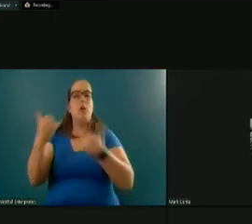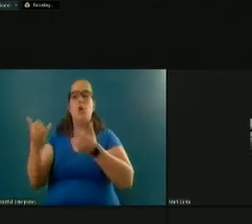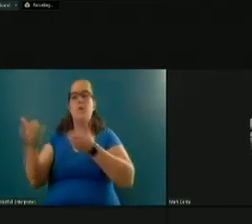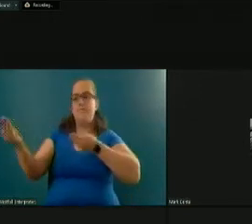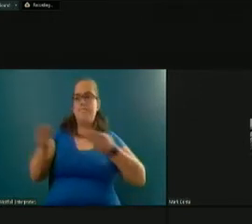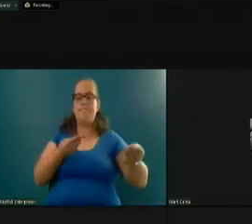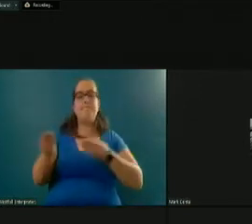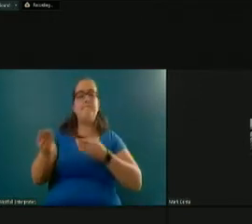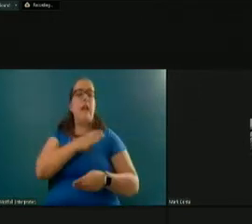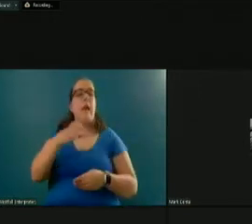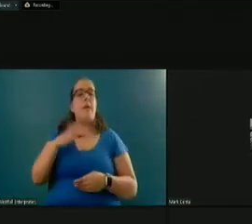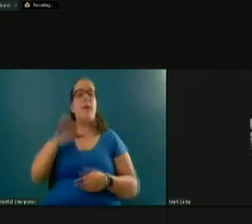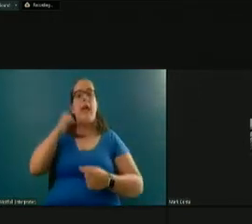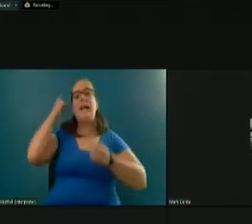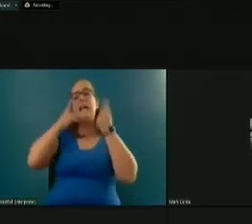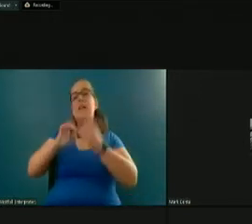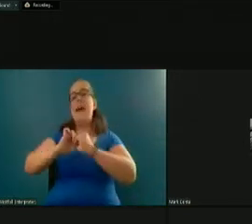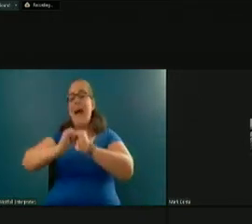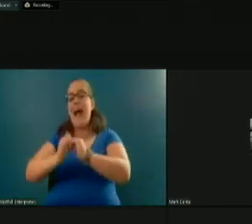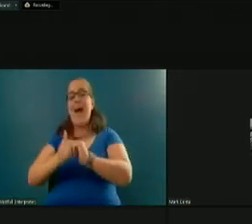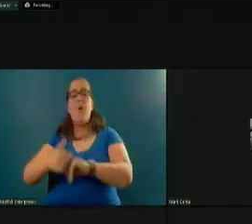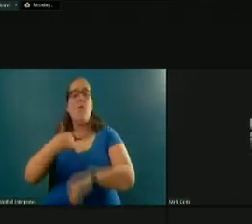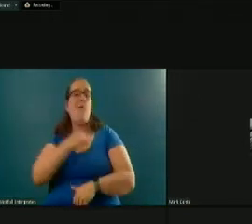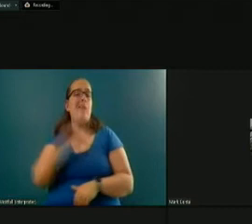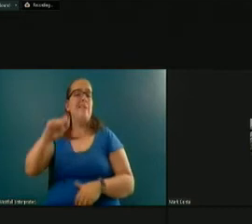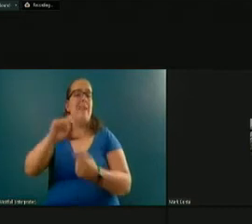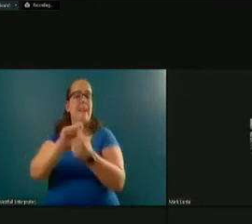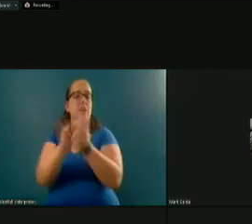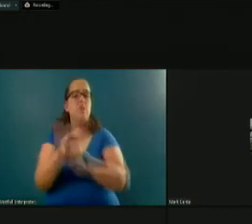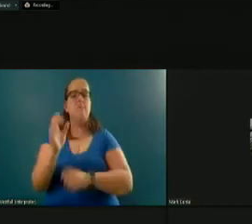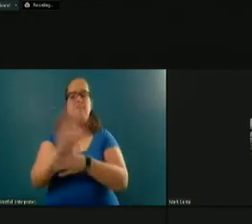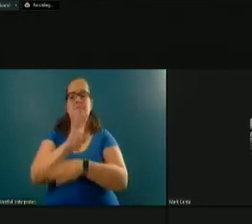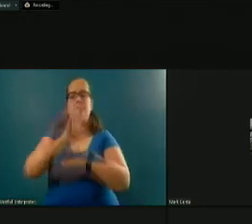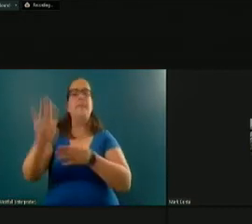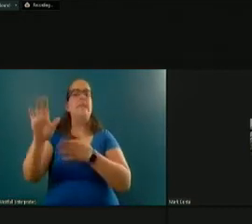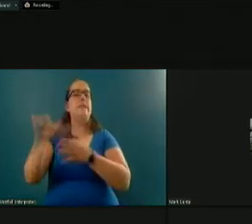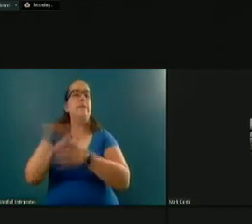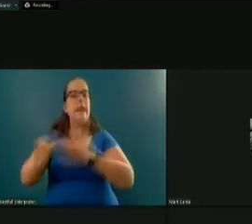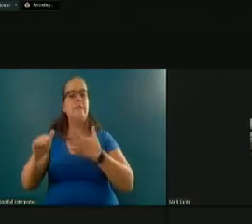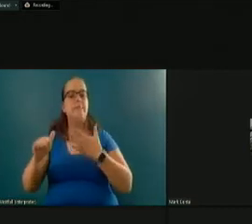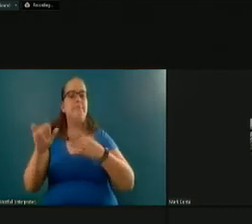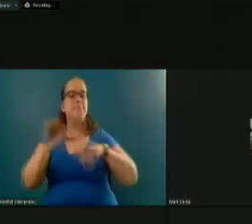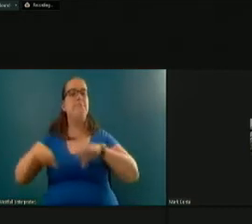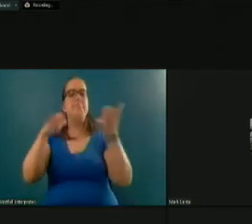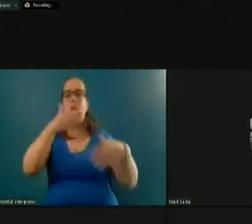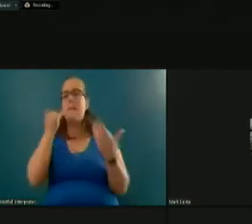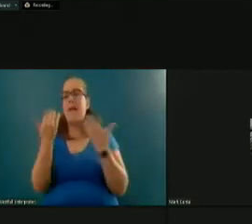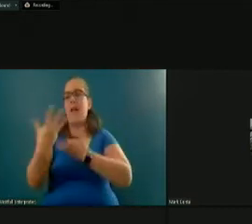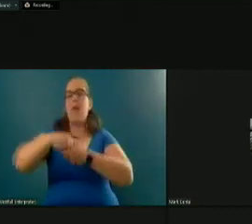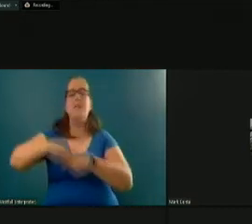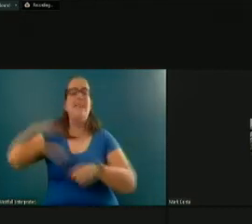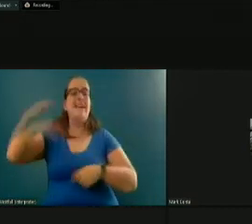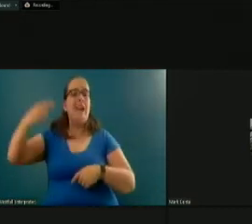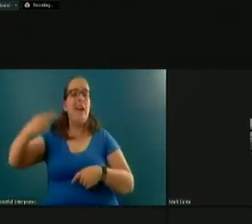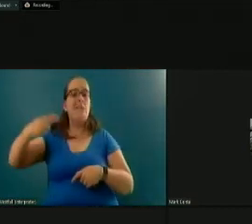that is considering how we need to change our business practices to better involve historically